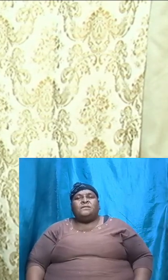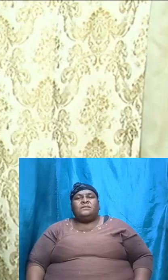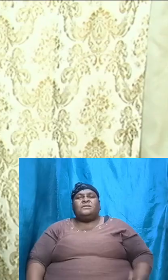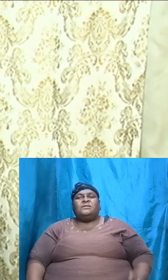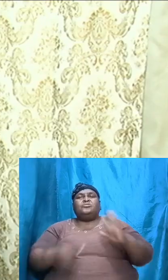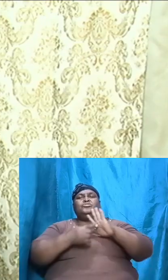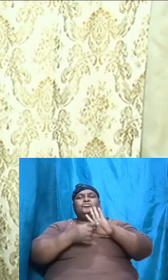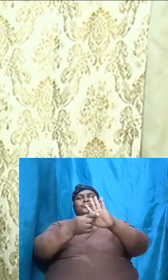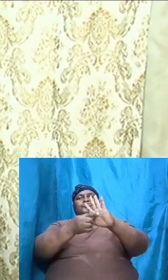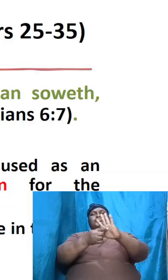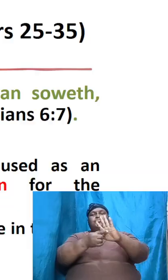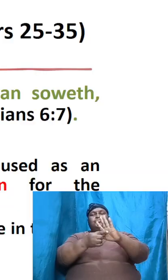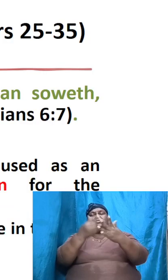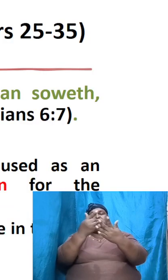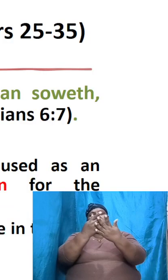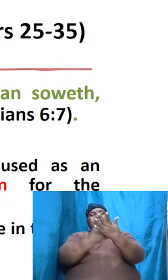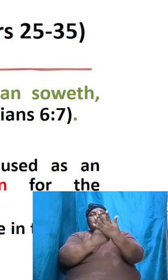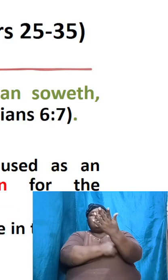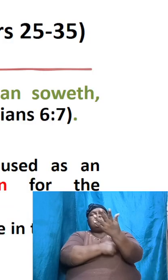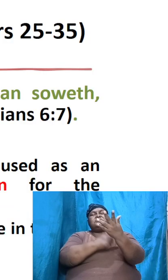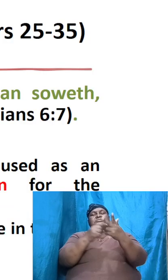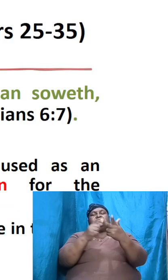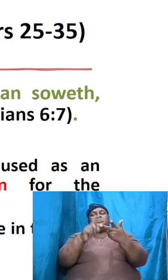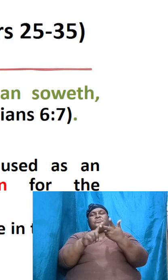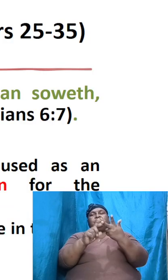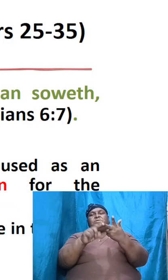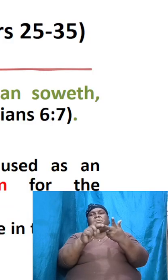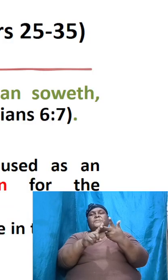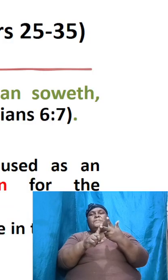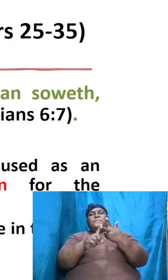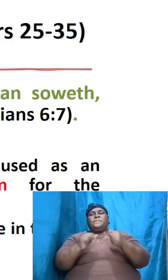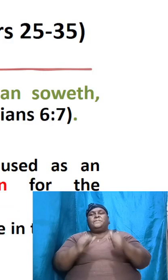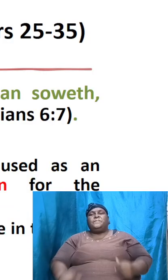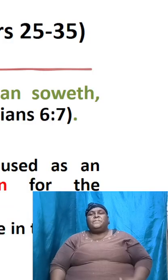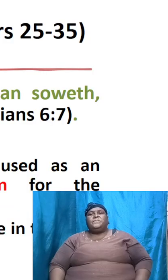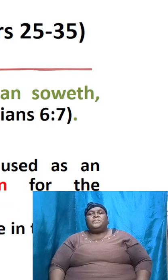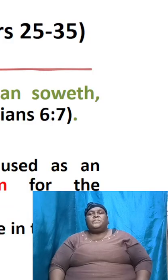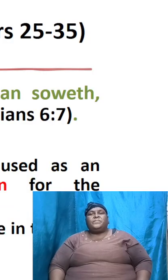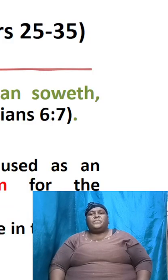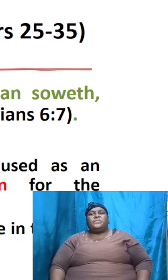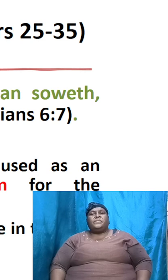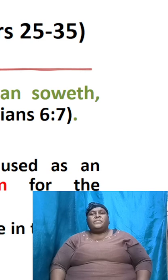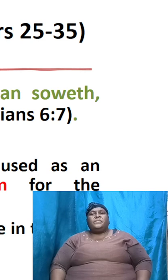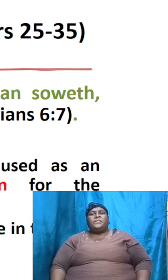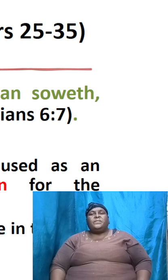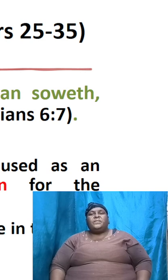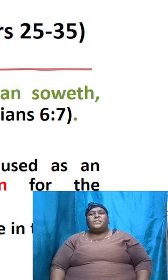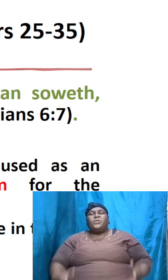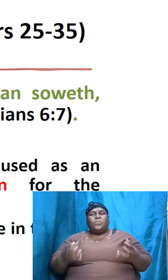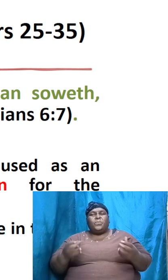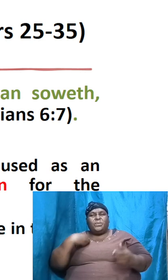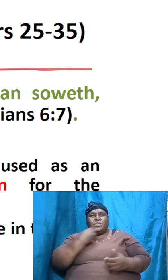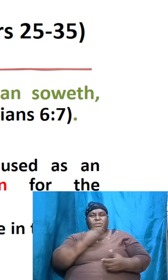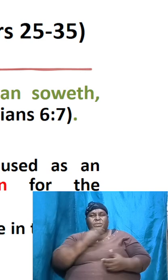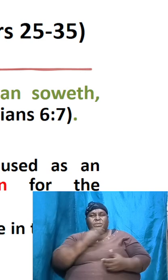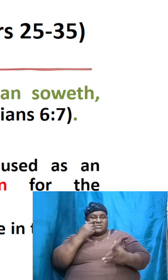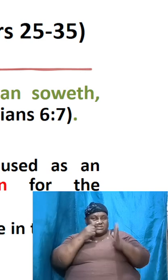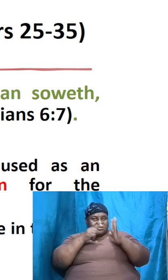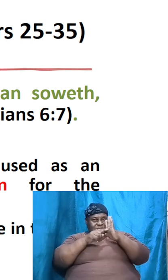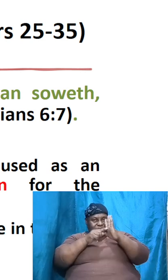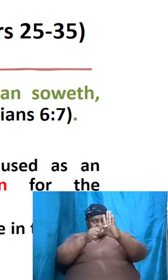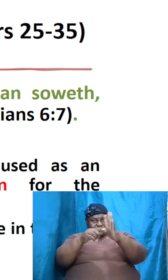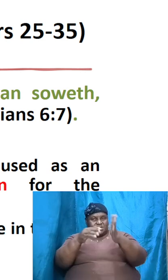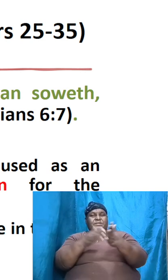up as lesson number three because it is important I said it before but I want us to see it again